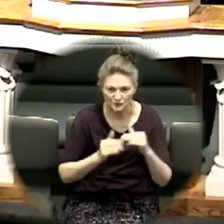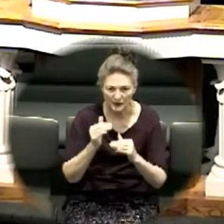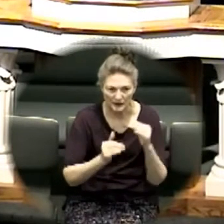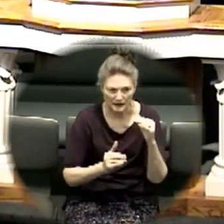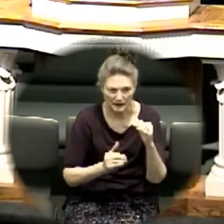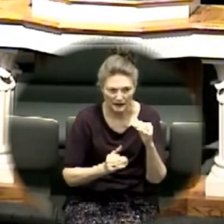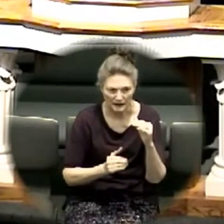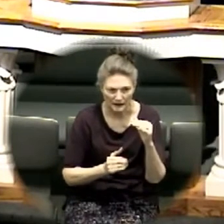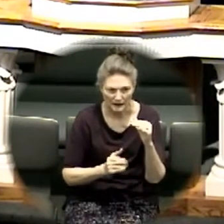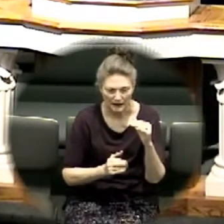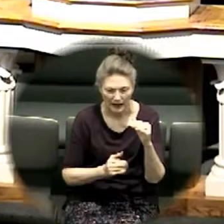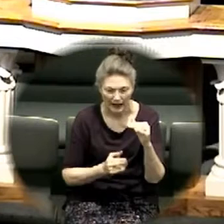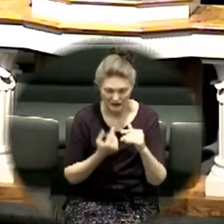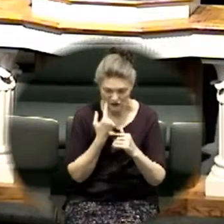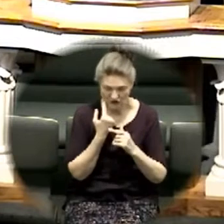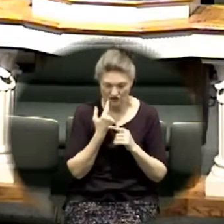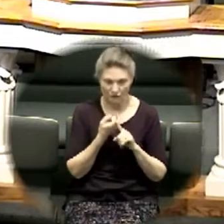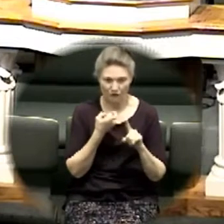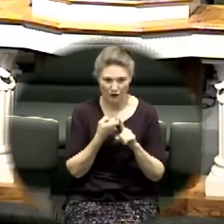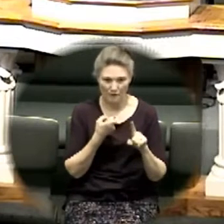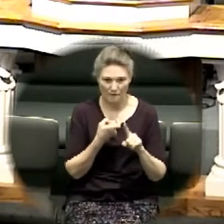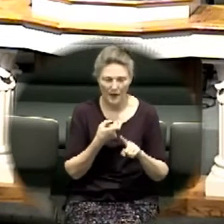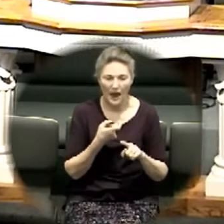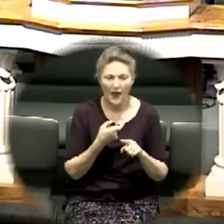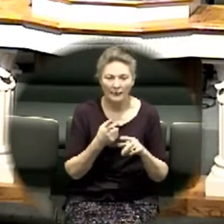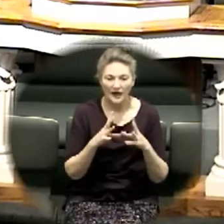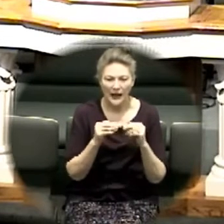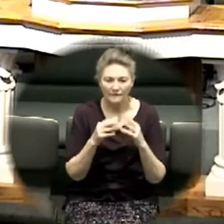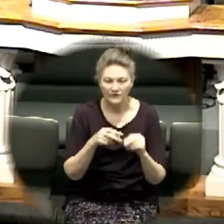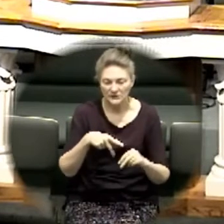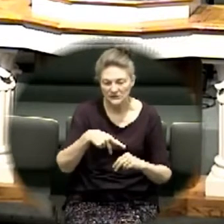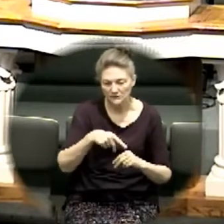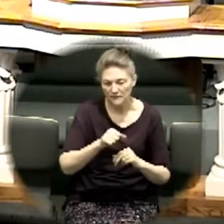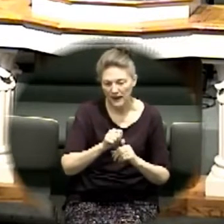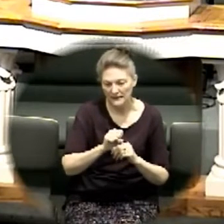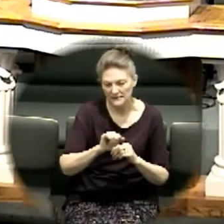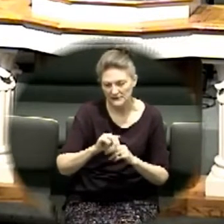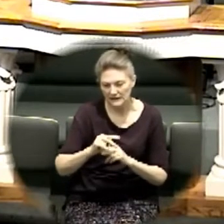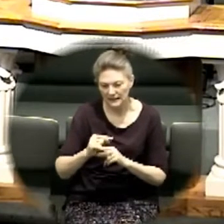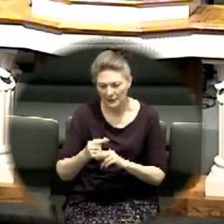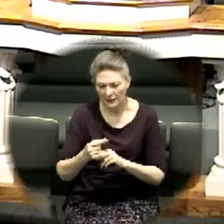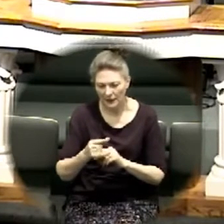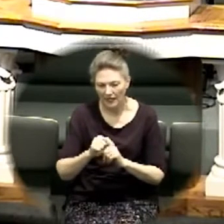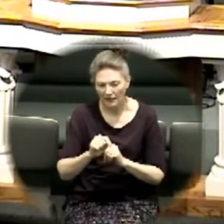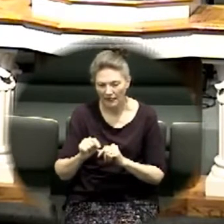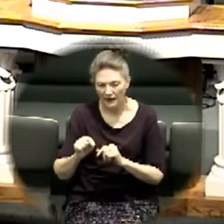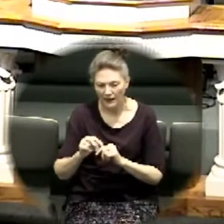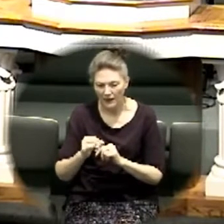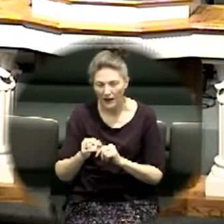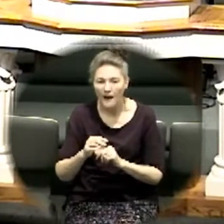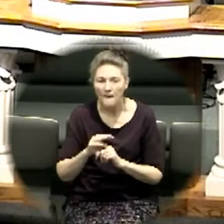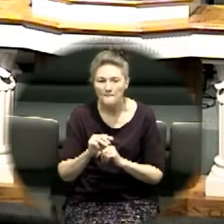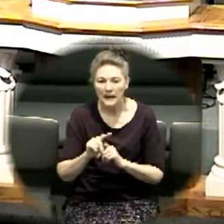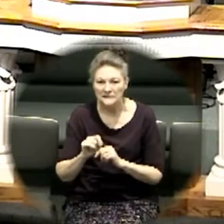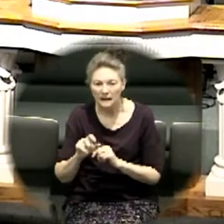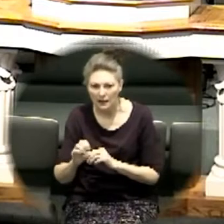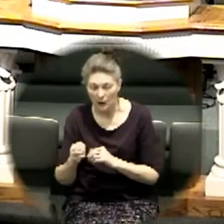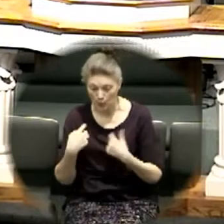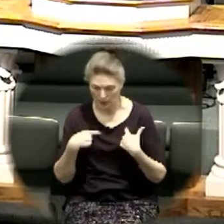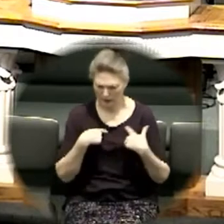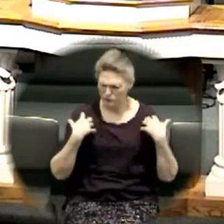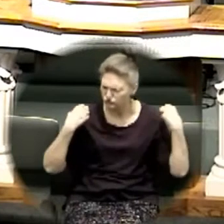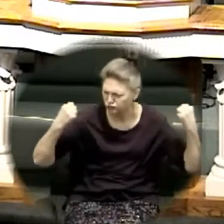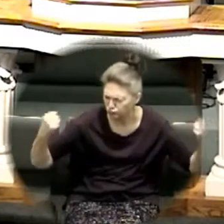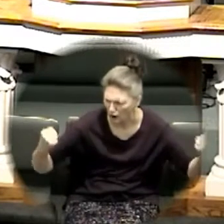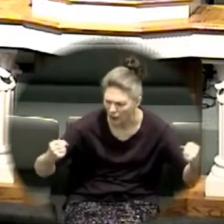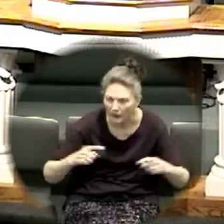off of passing the mantle we were the force but what we're finding out now is that god is calling us